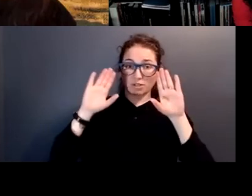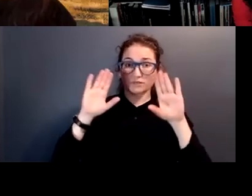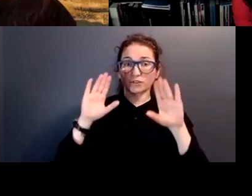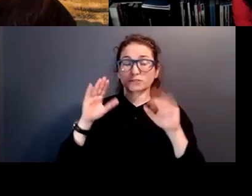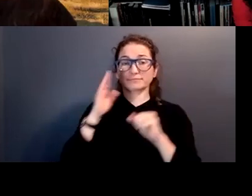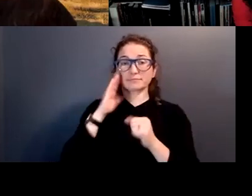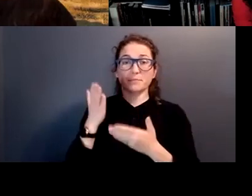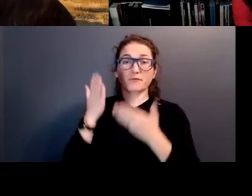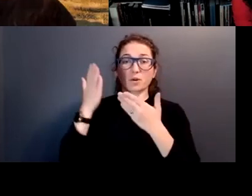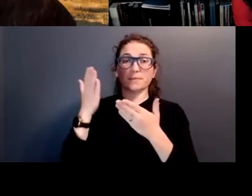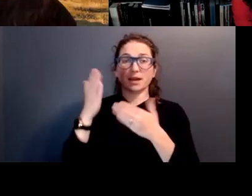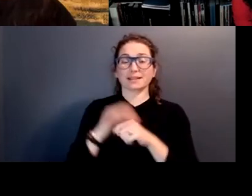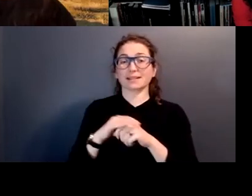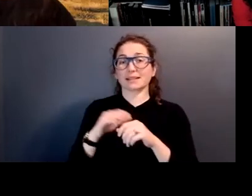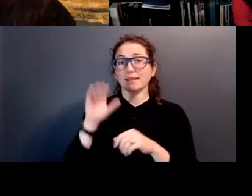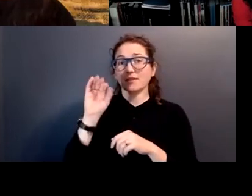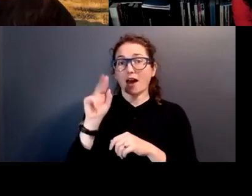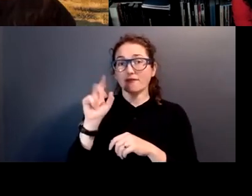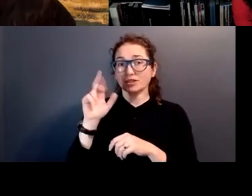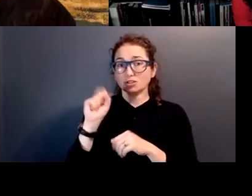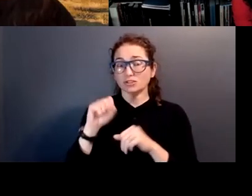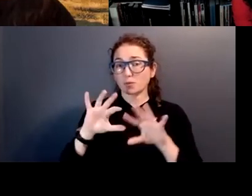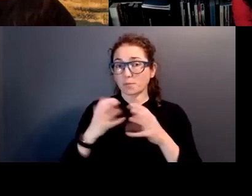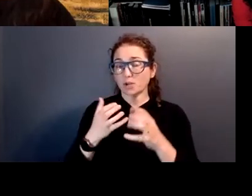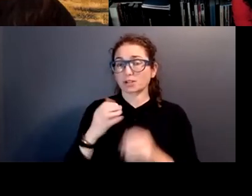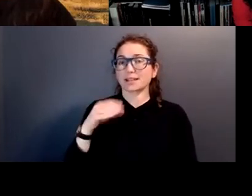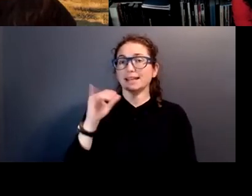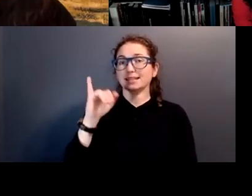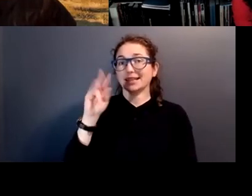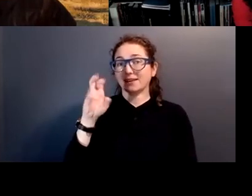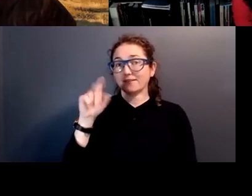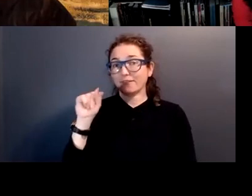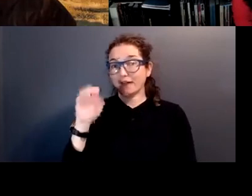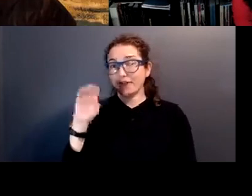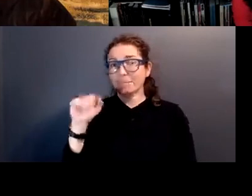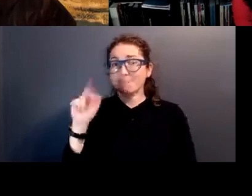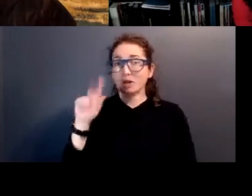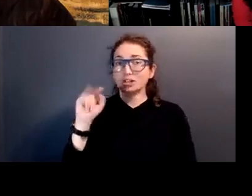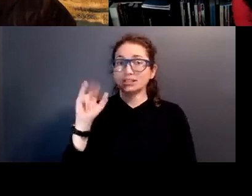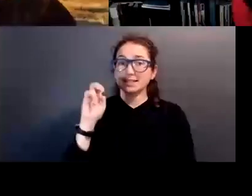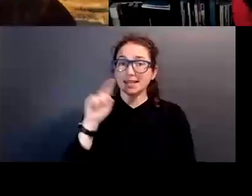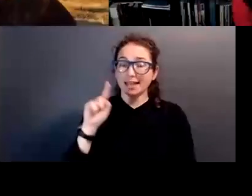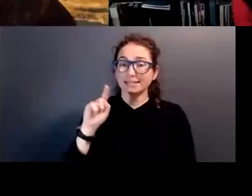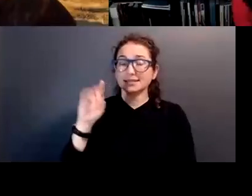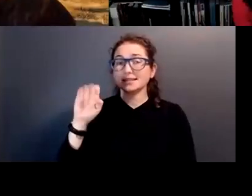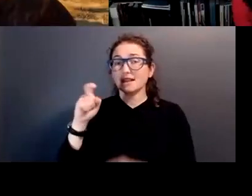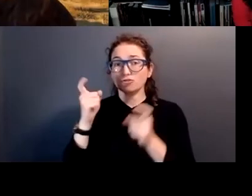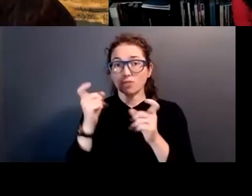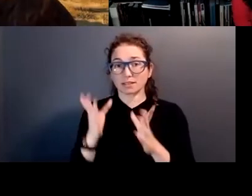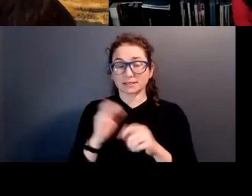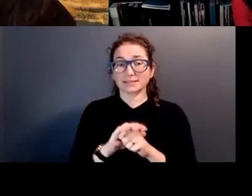put forth by, you know, the officers of the party and Yvette Martinez, uh, our executive director, we now have a